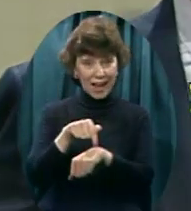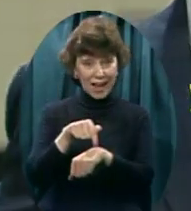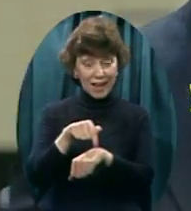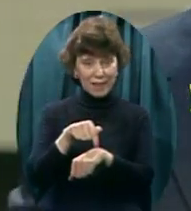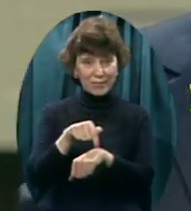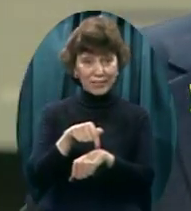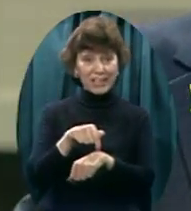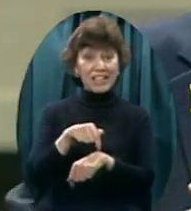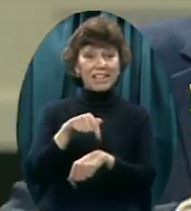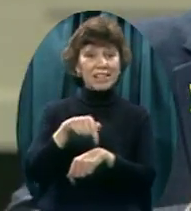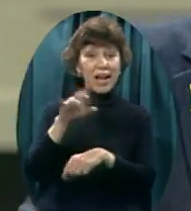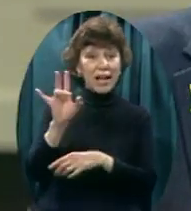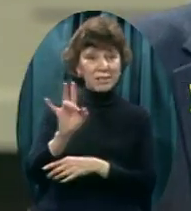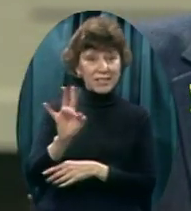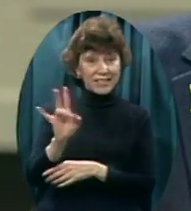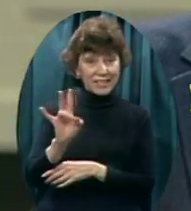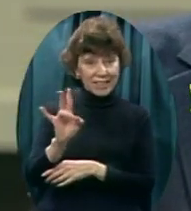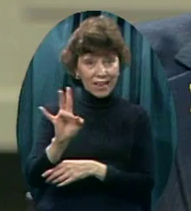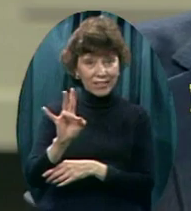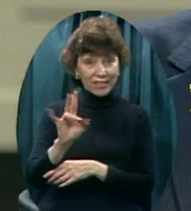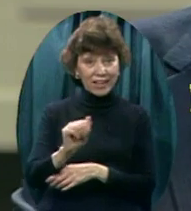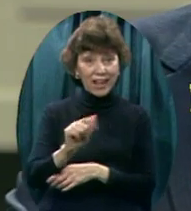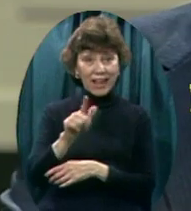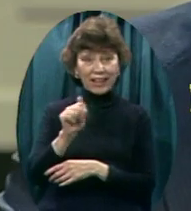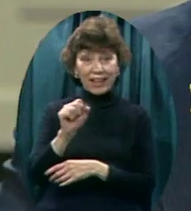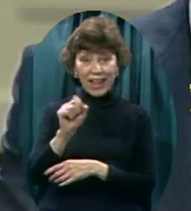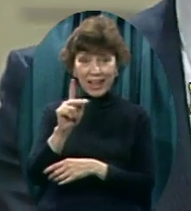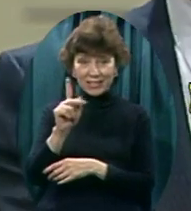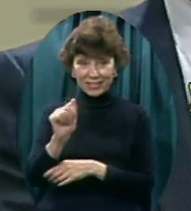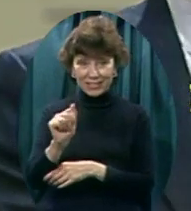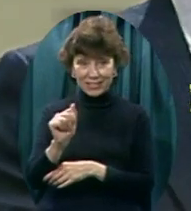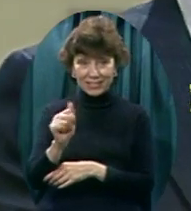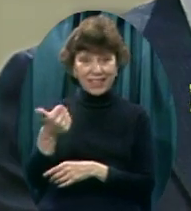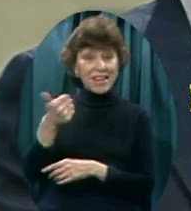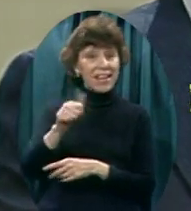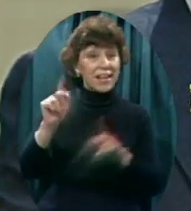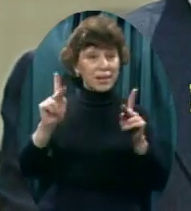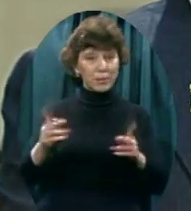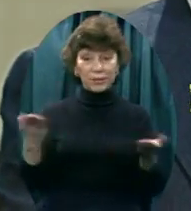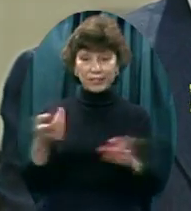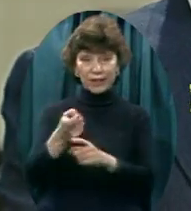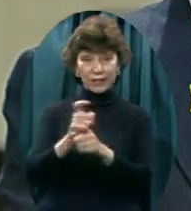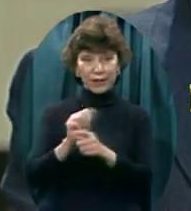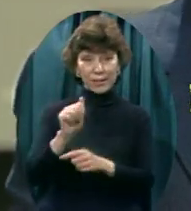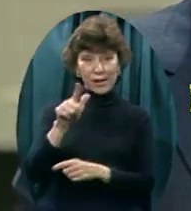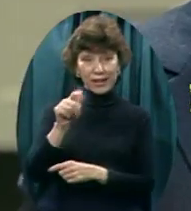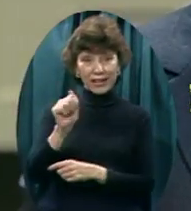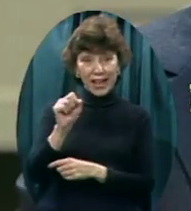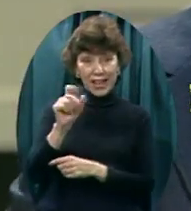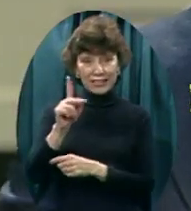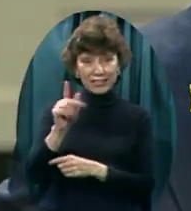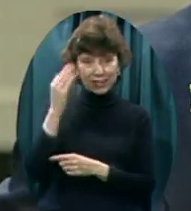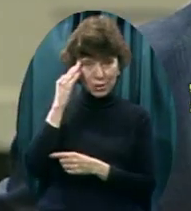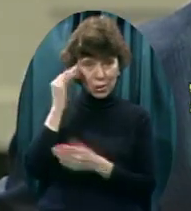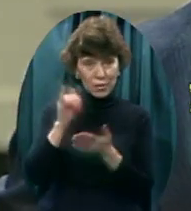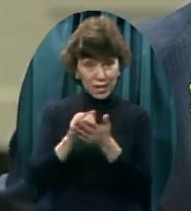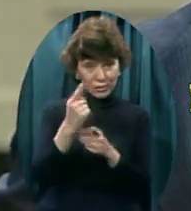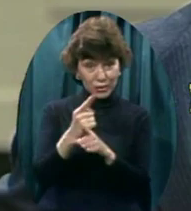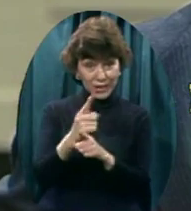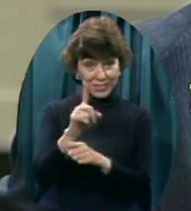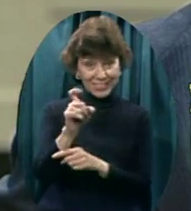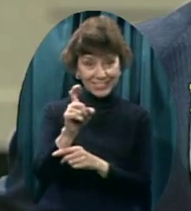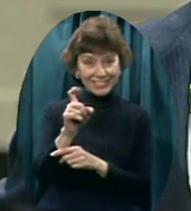It will be 7 p.m. all over Alaska if I'm right. Any Alaskans here who know what I'm saying is right, raise your hand. Is that right?